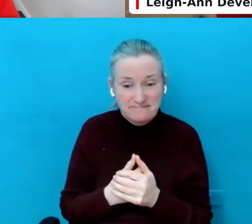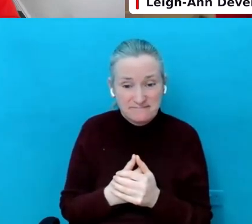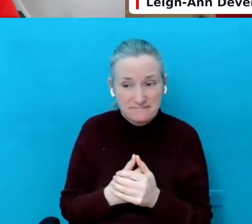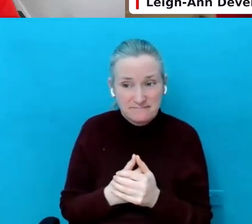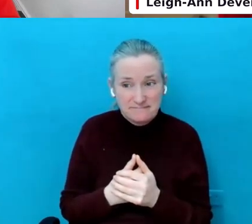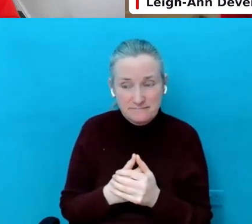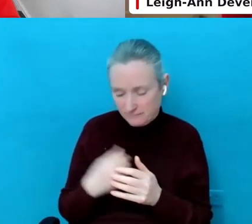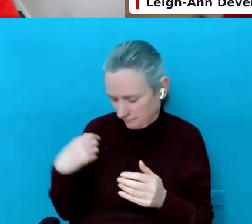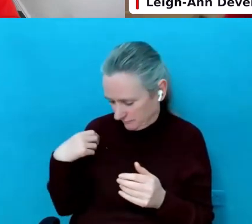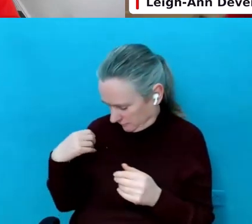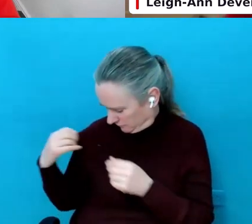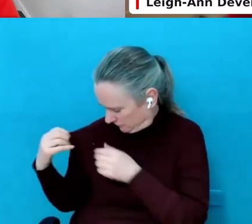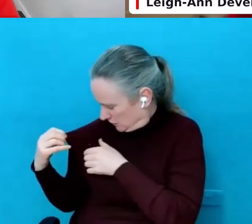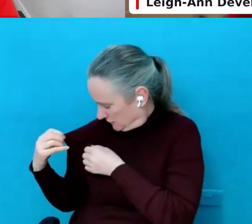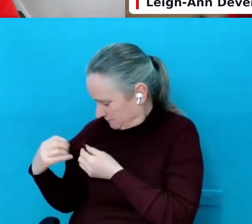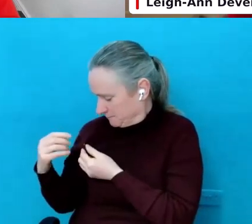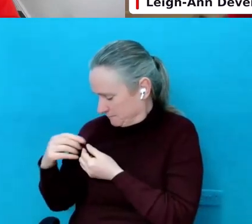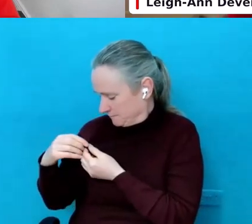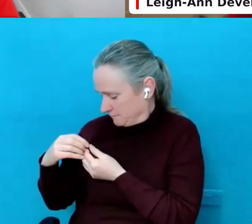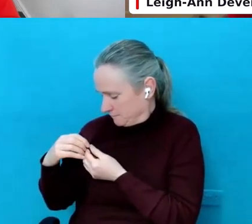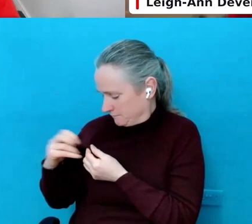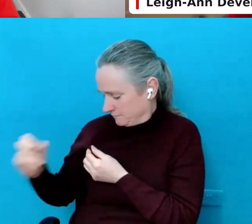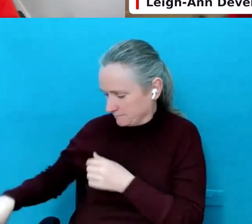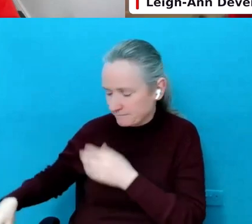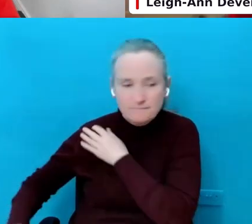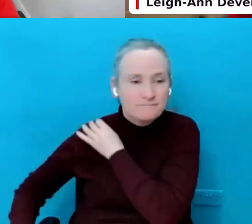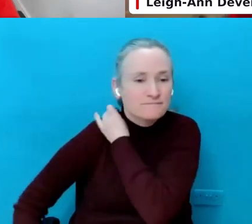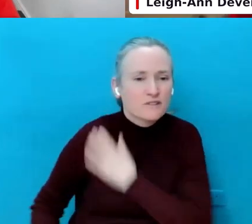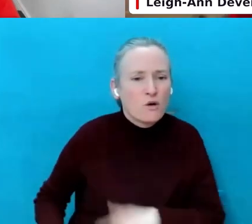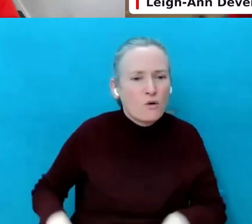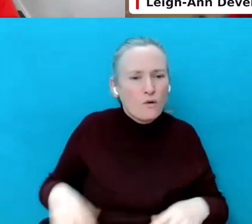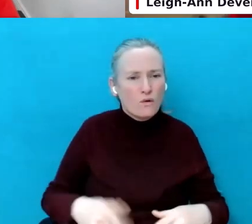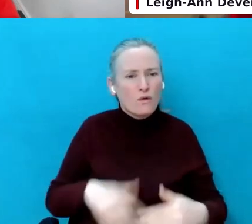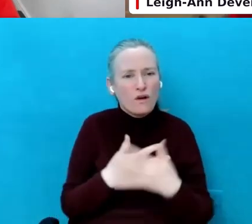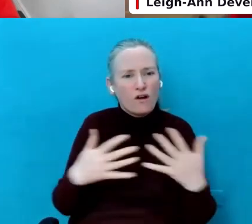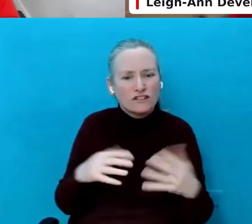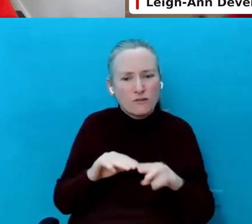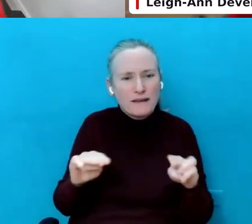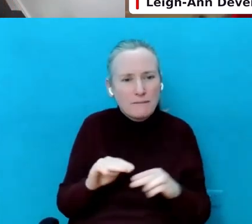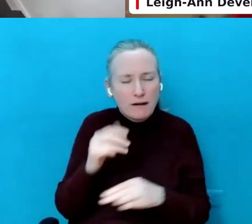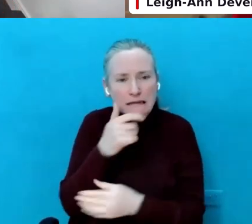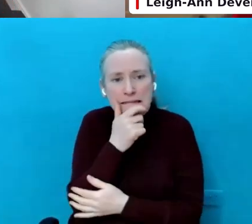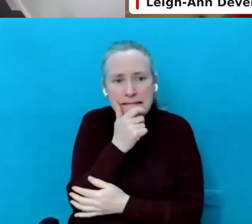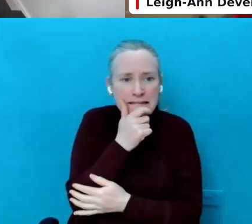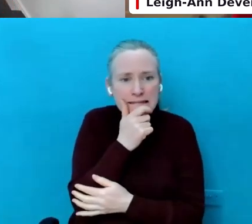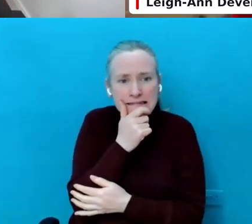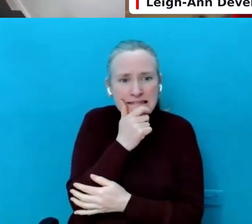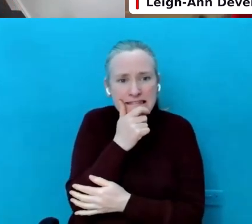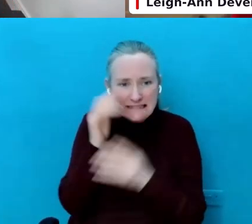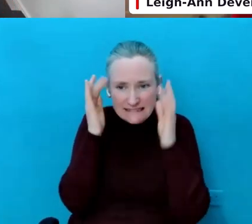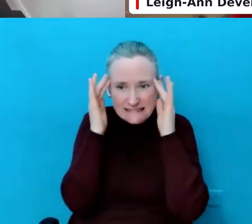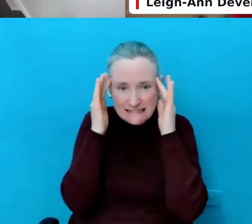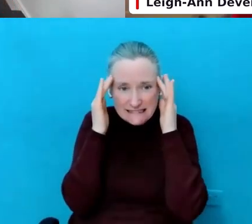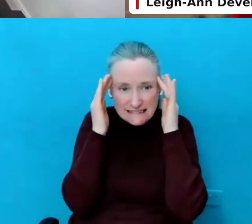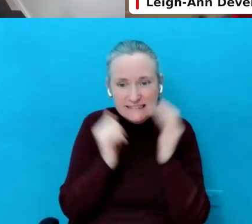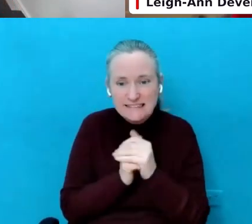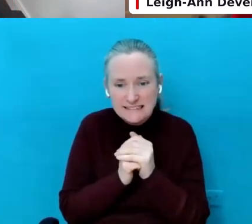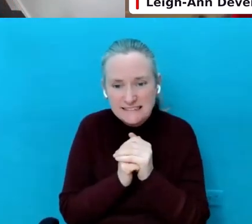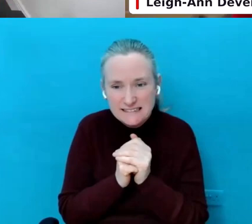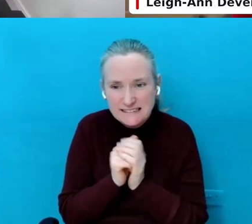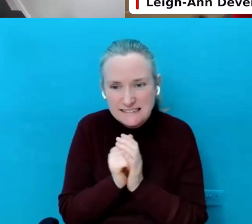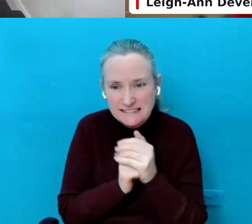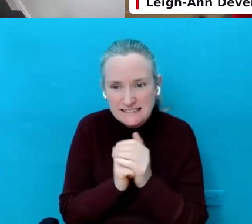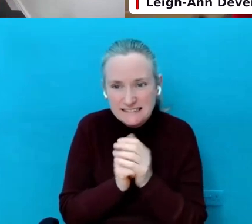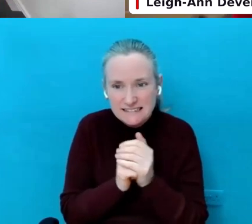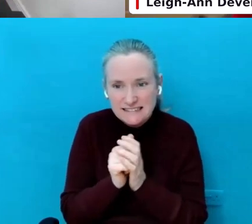Avril, it seems like you've set off lots of people's theories in their kitchens during your presentation.